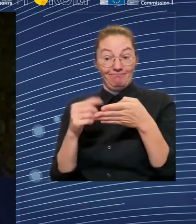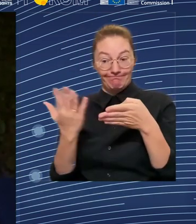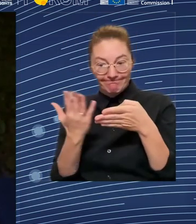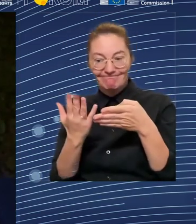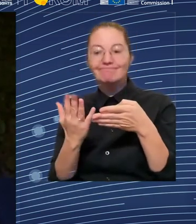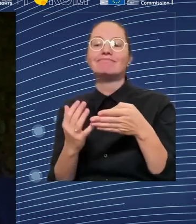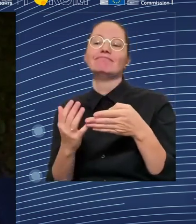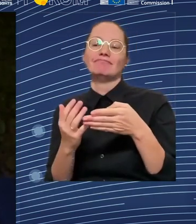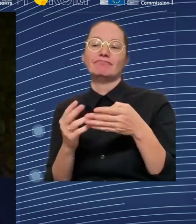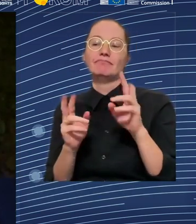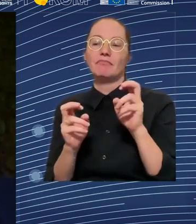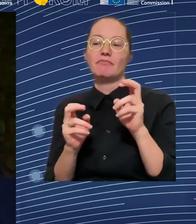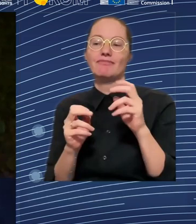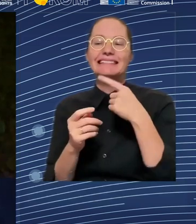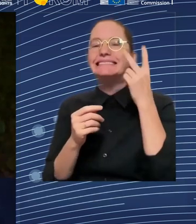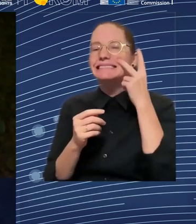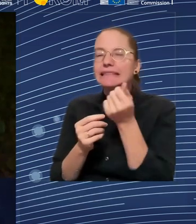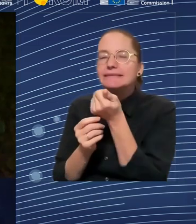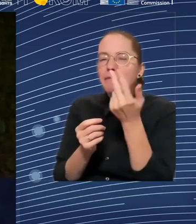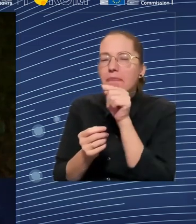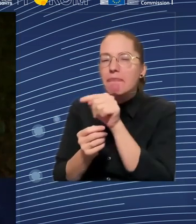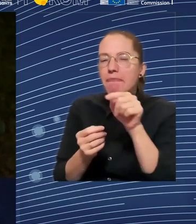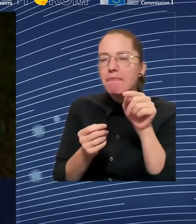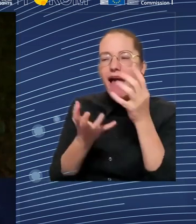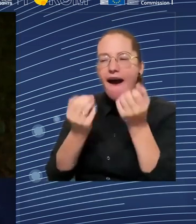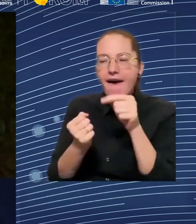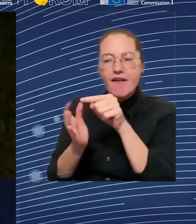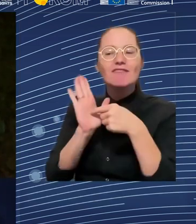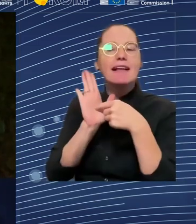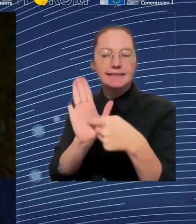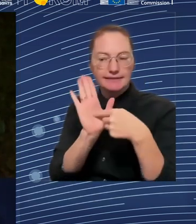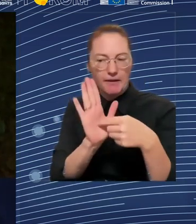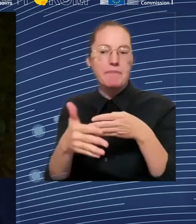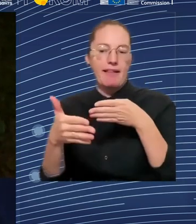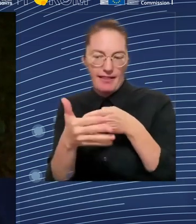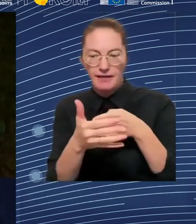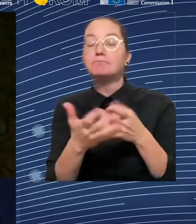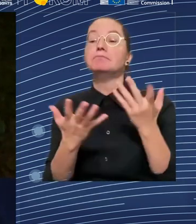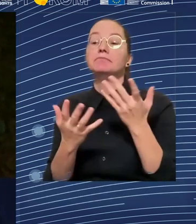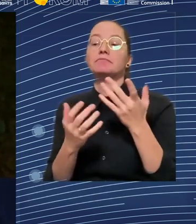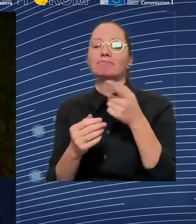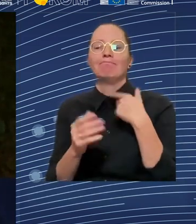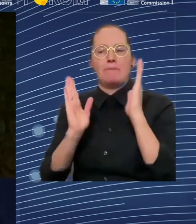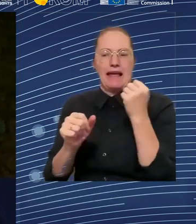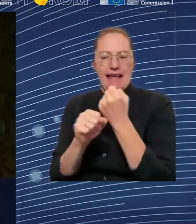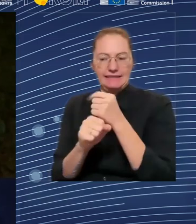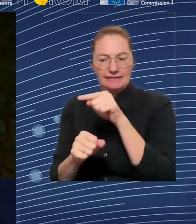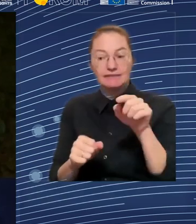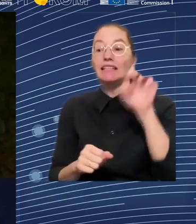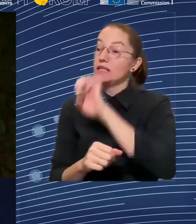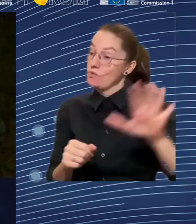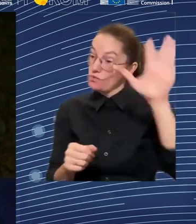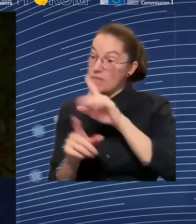And the second one that I think we really need, or at least perhaps in other countries they do more, is we don't have